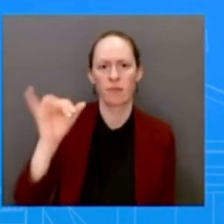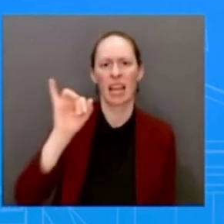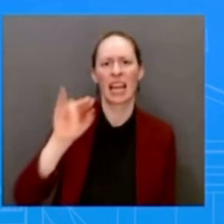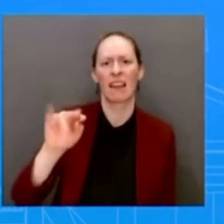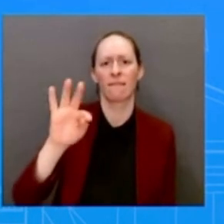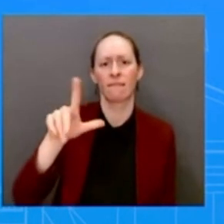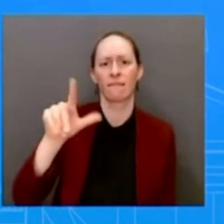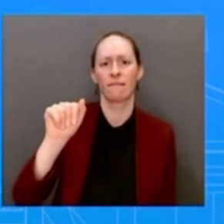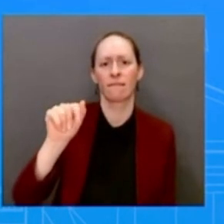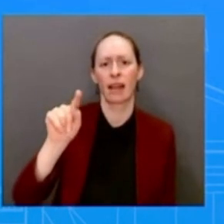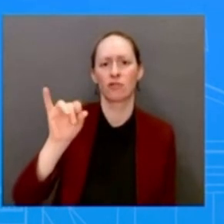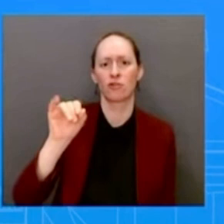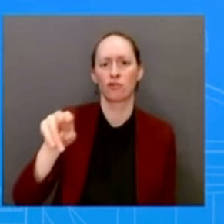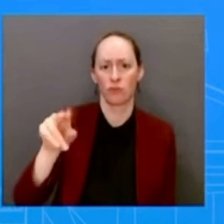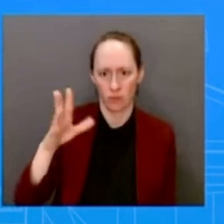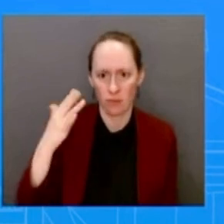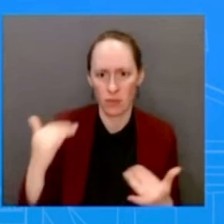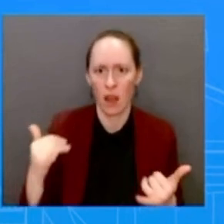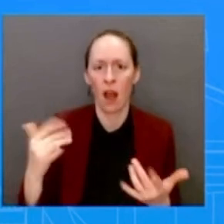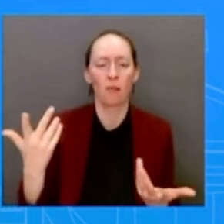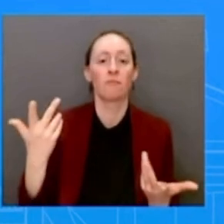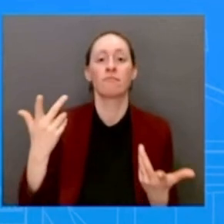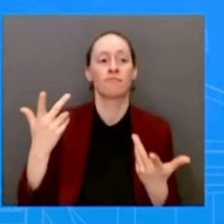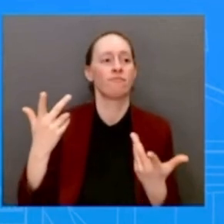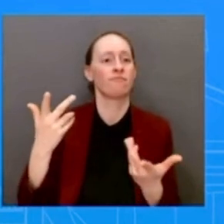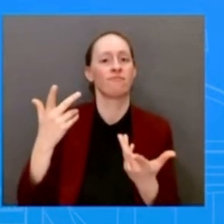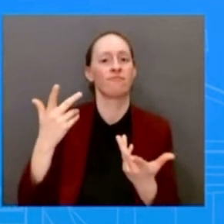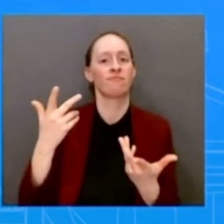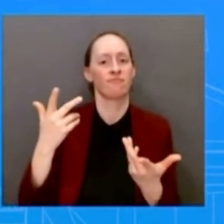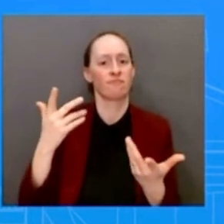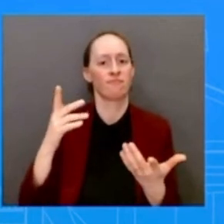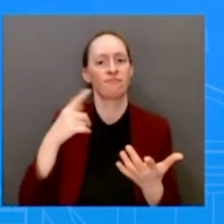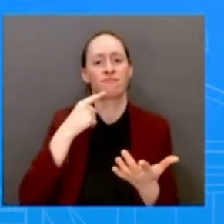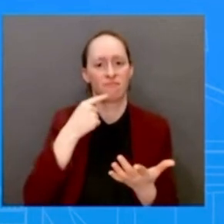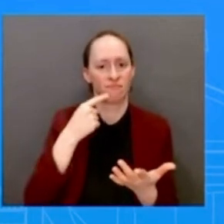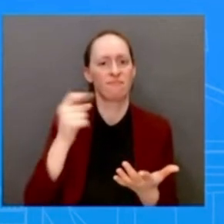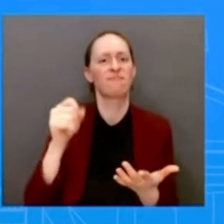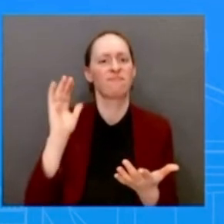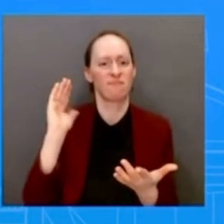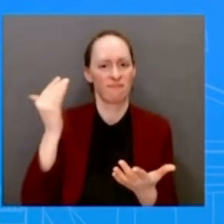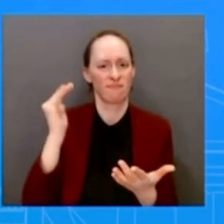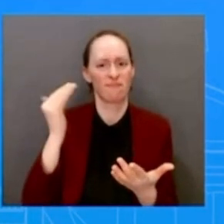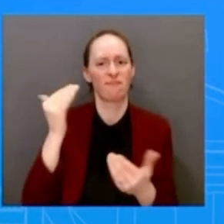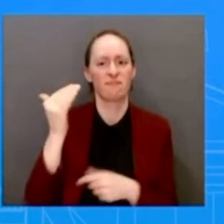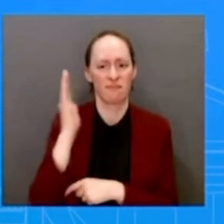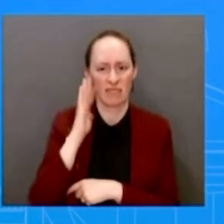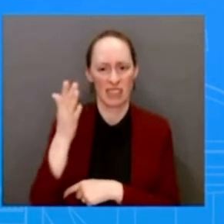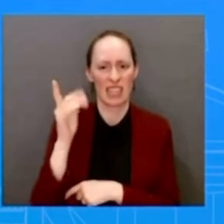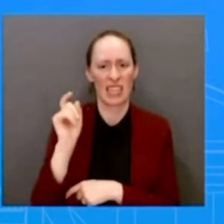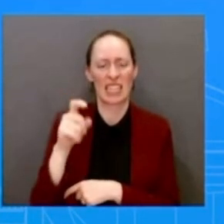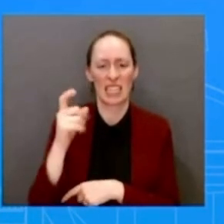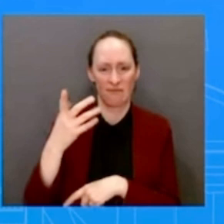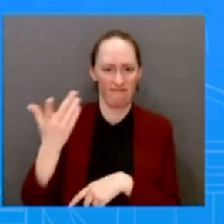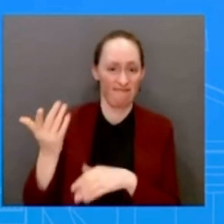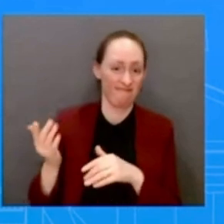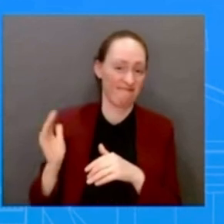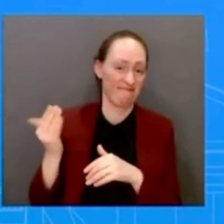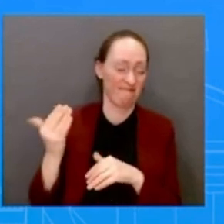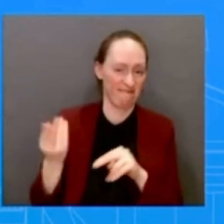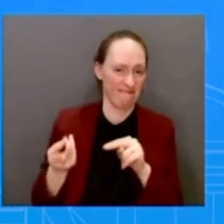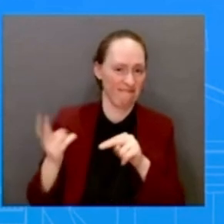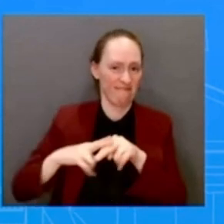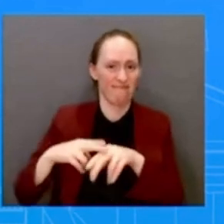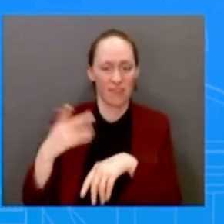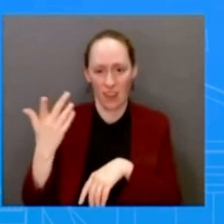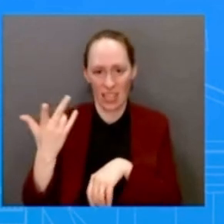it suggested that more rate hikes would be needed to curb inflation. And I know you all have been fairly confident that inflation